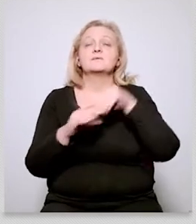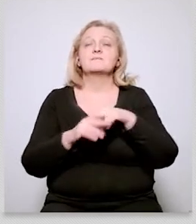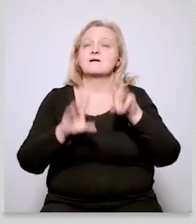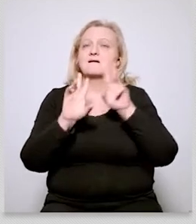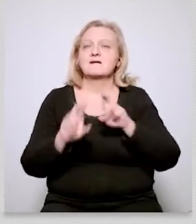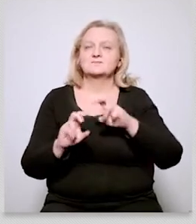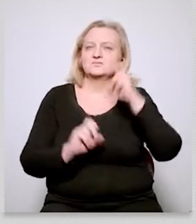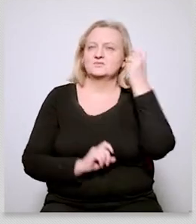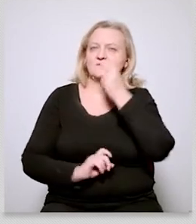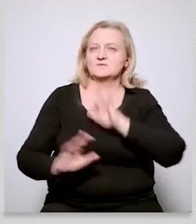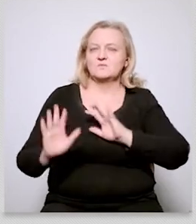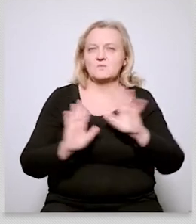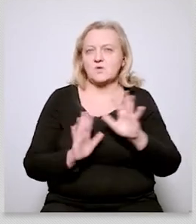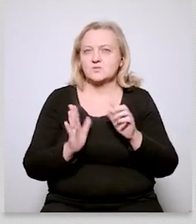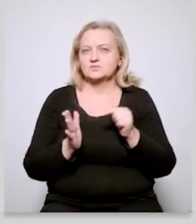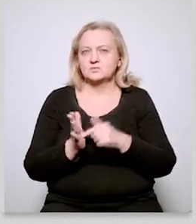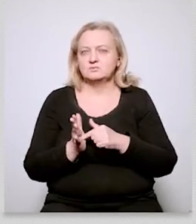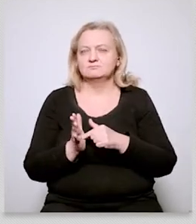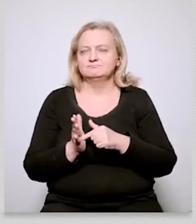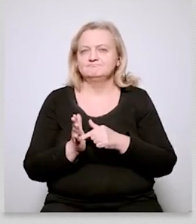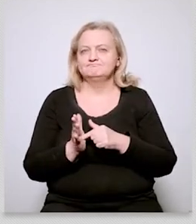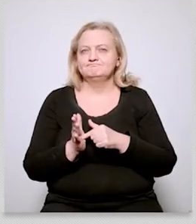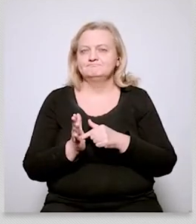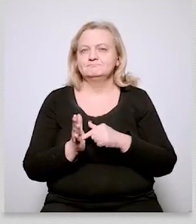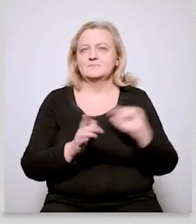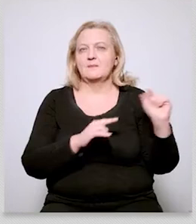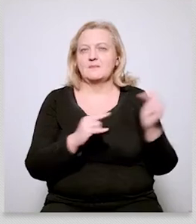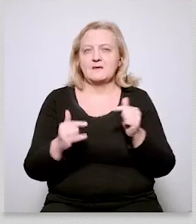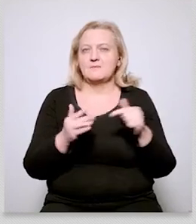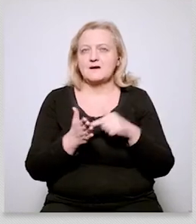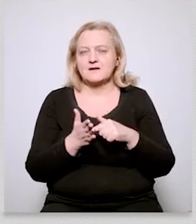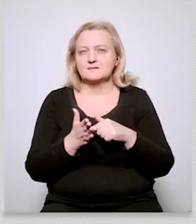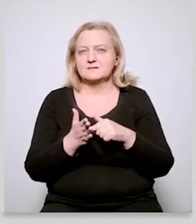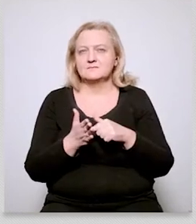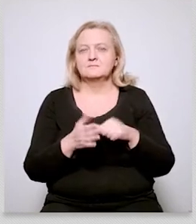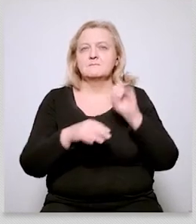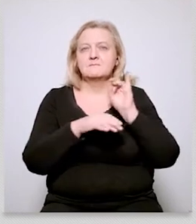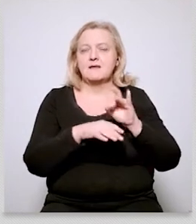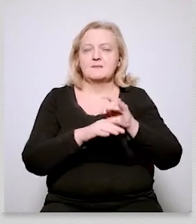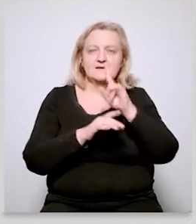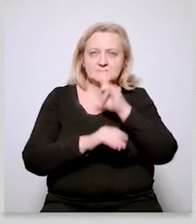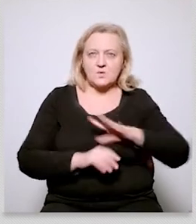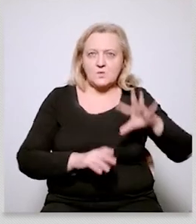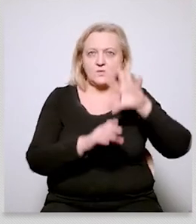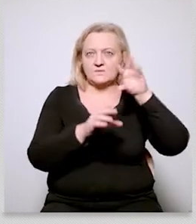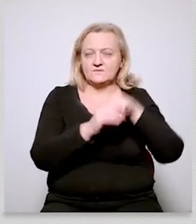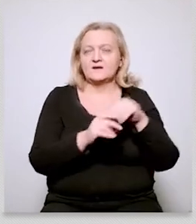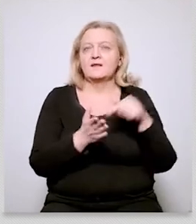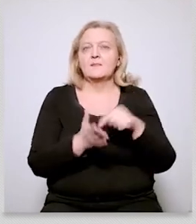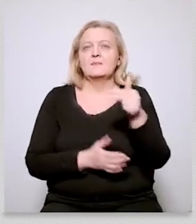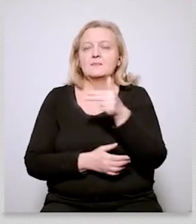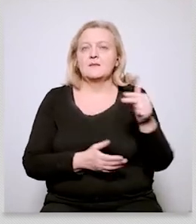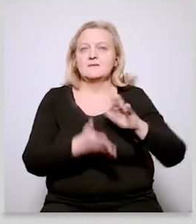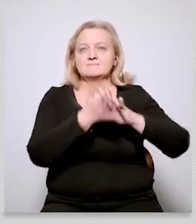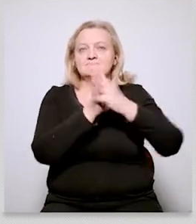media um debates on on climate change and green transformation in a number